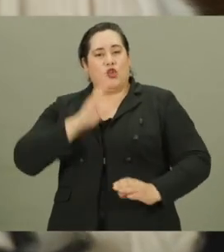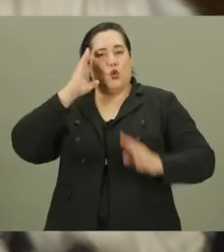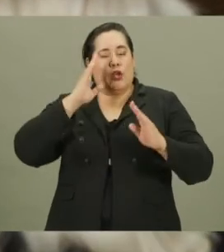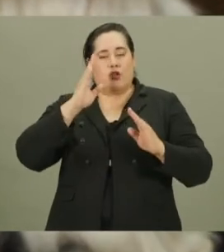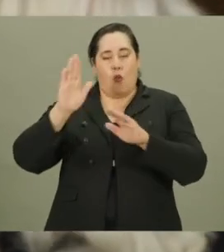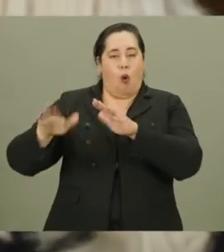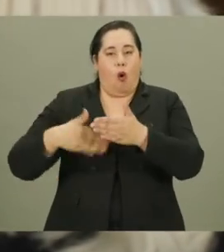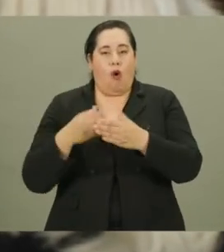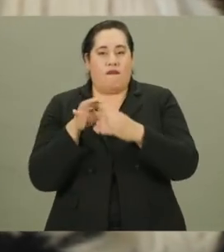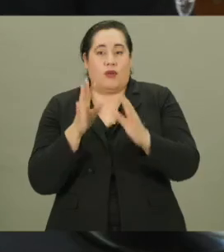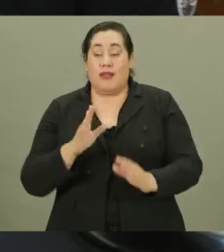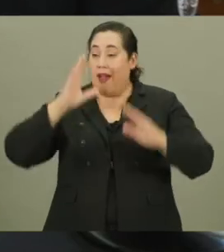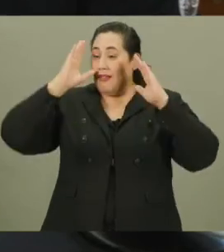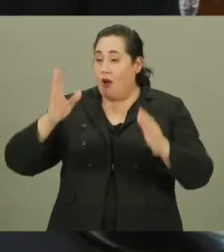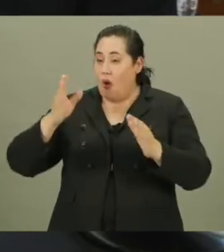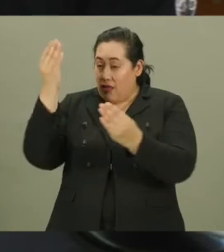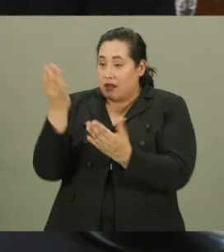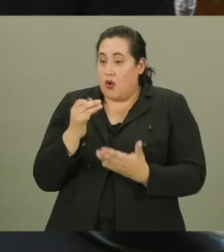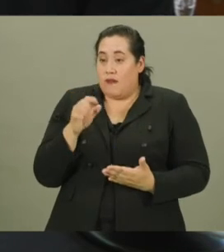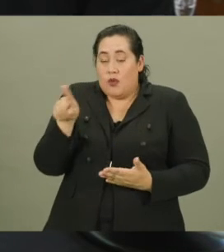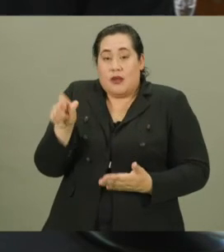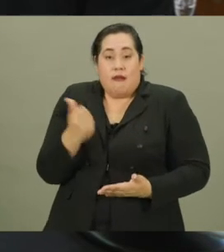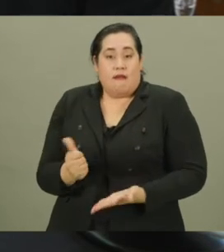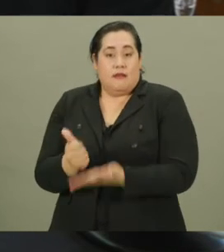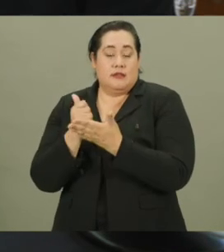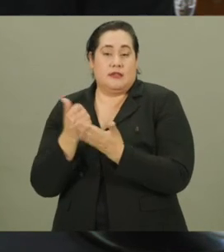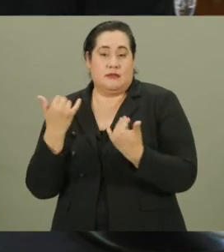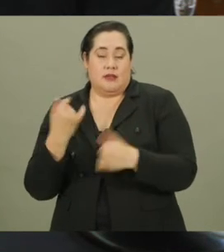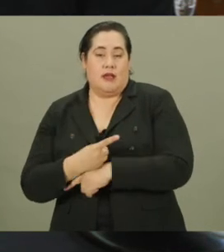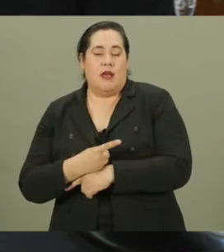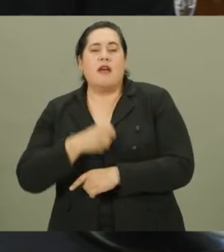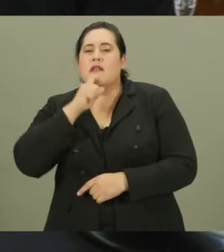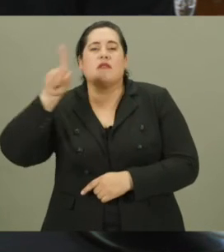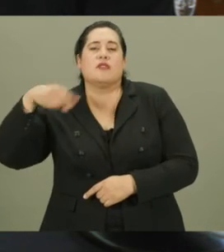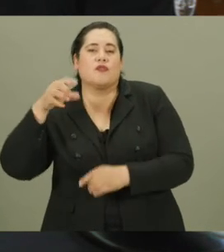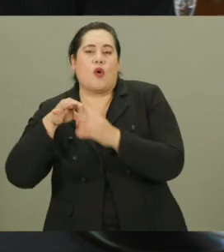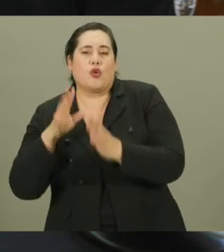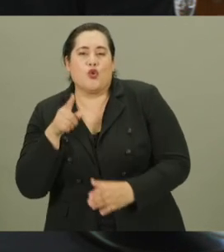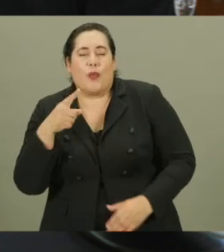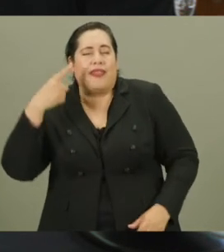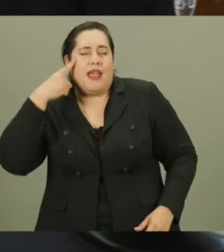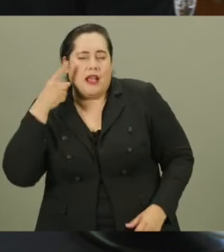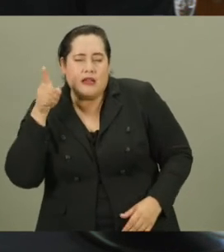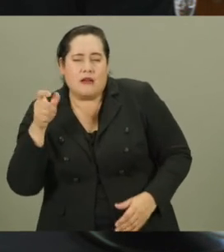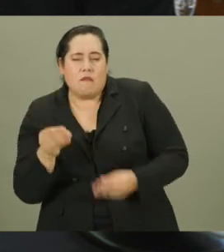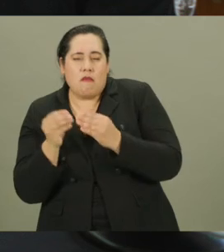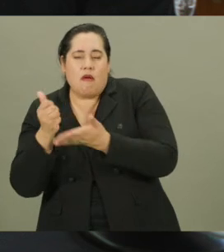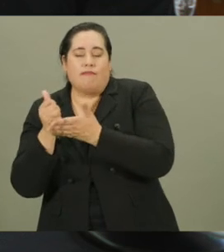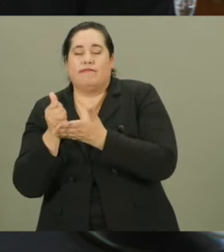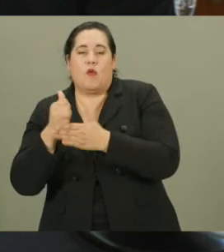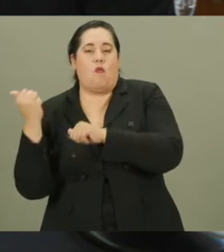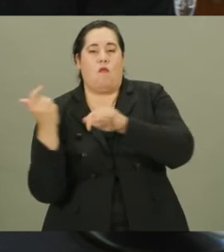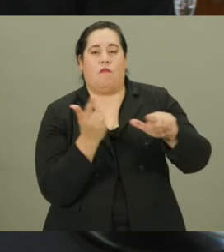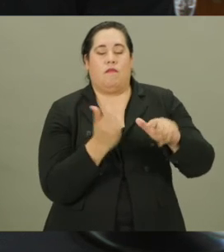official greeting to all voters. Hello, let us know if you need any assistance today. Not just the voters you think might need